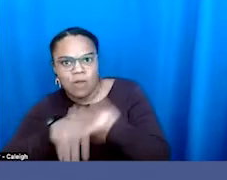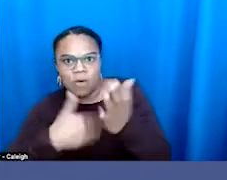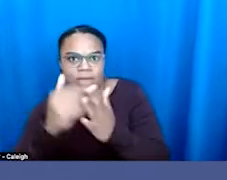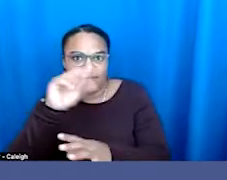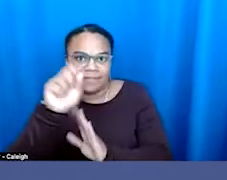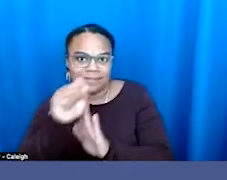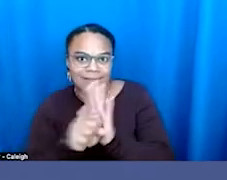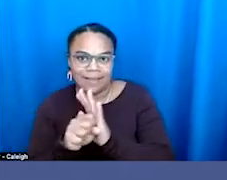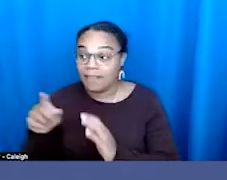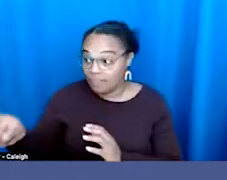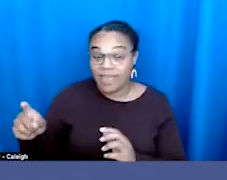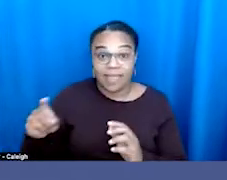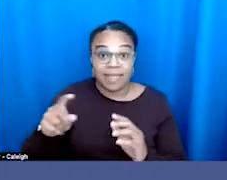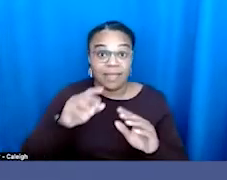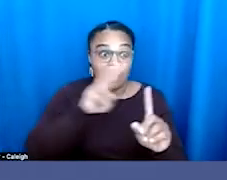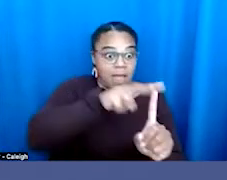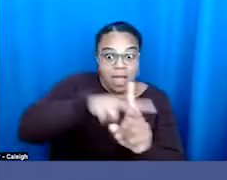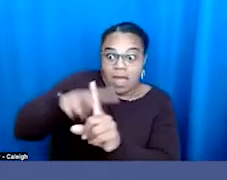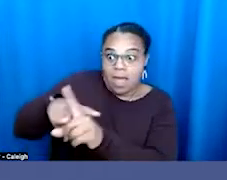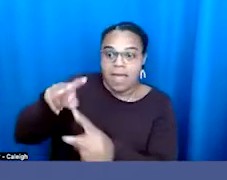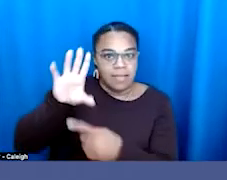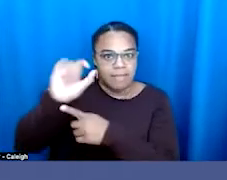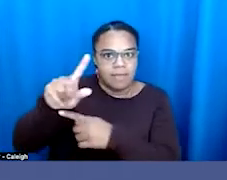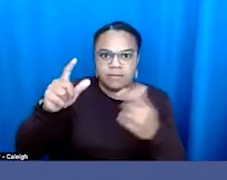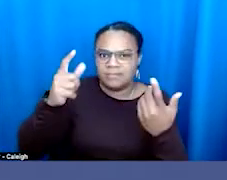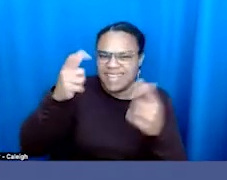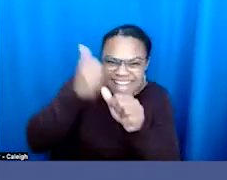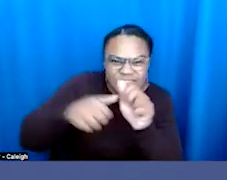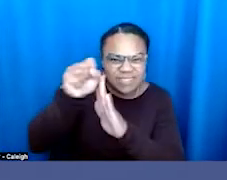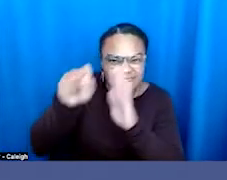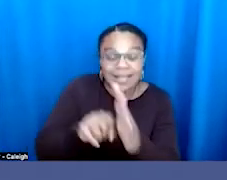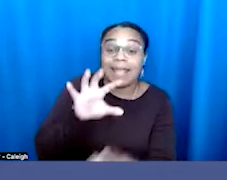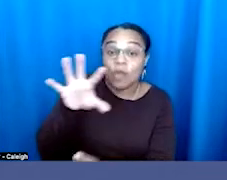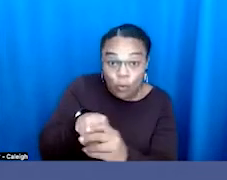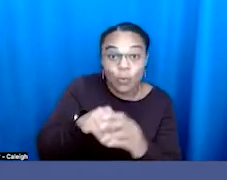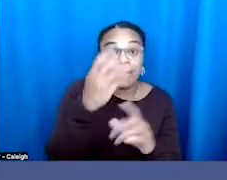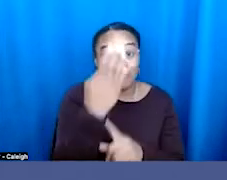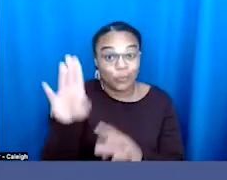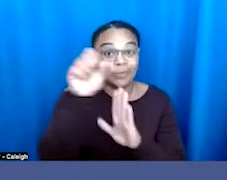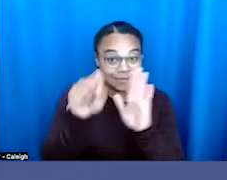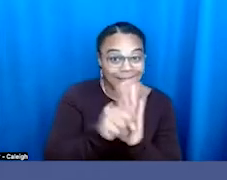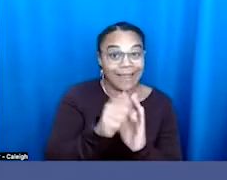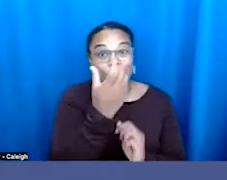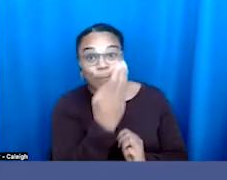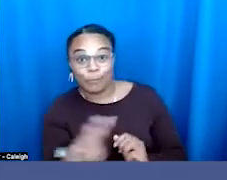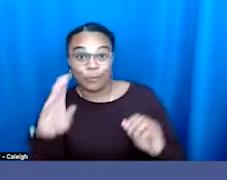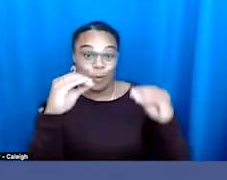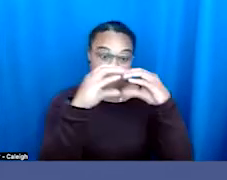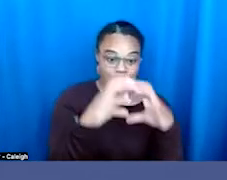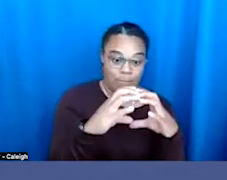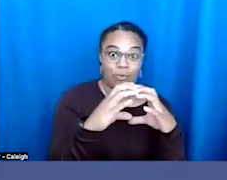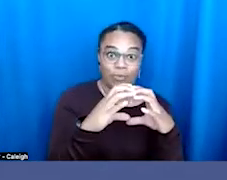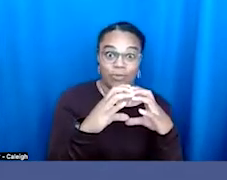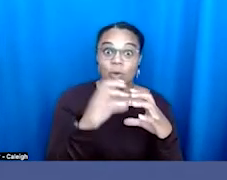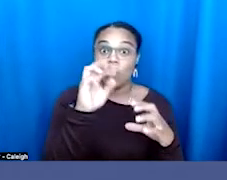place, including in blue states and in blue bubbles and in blue dots in red states.